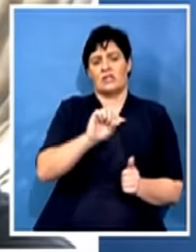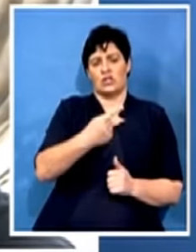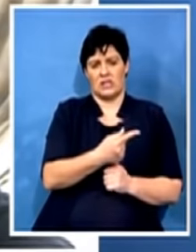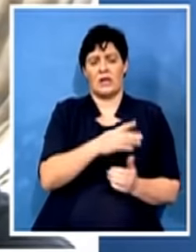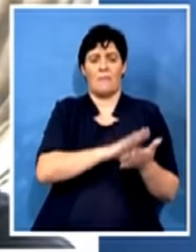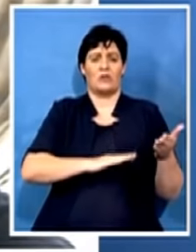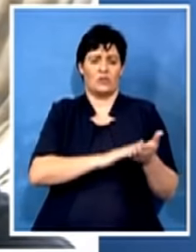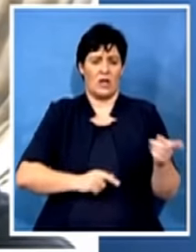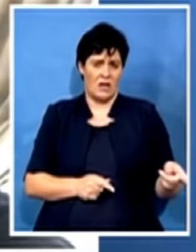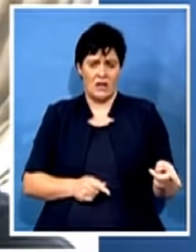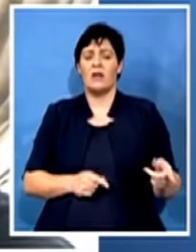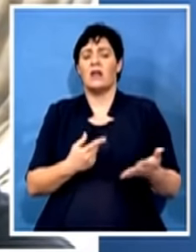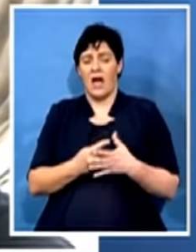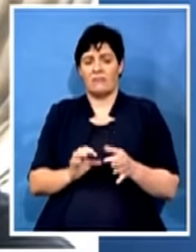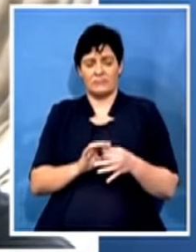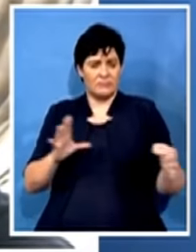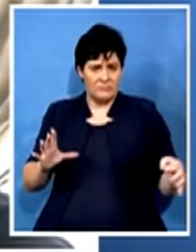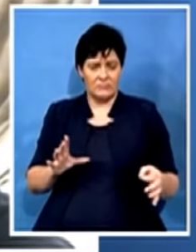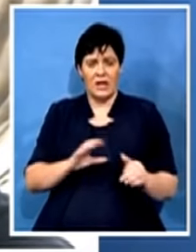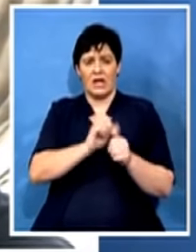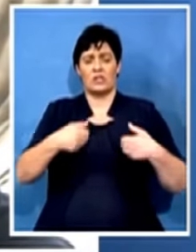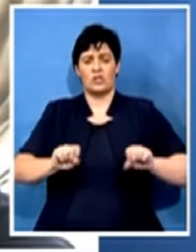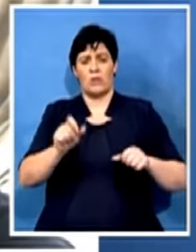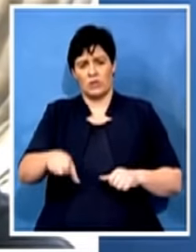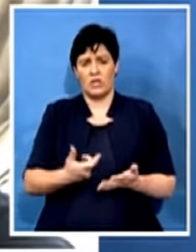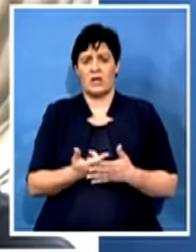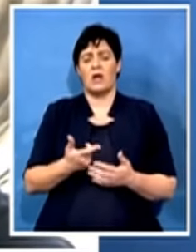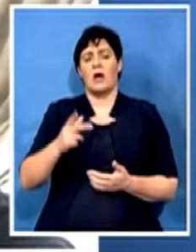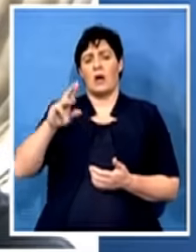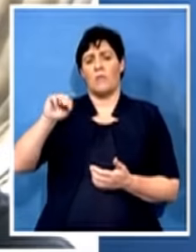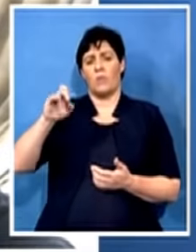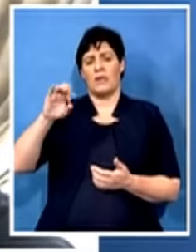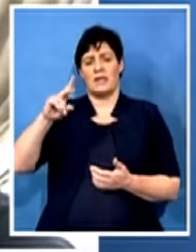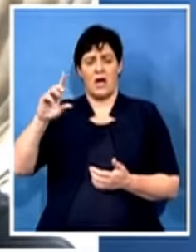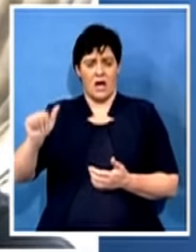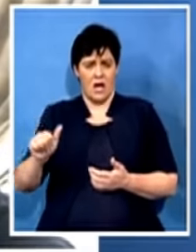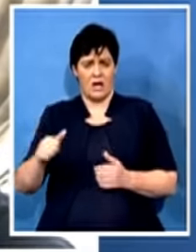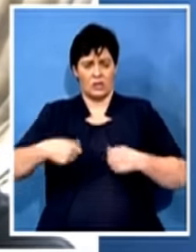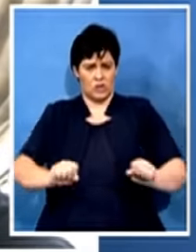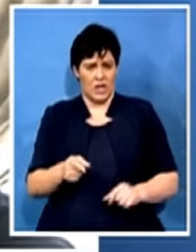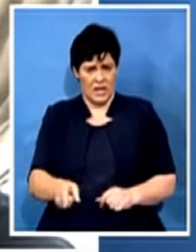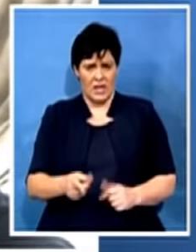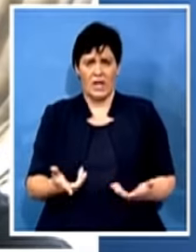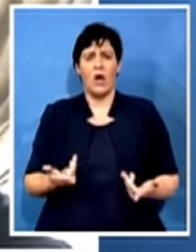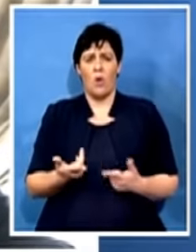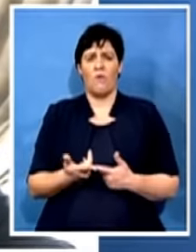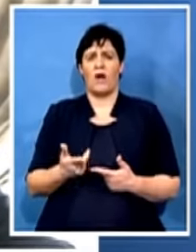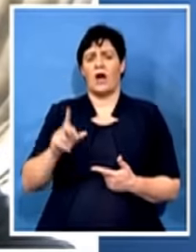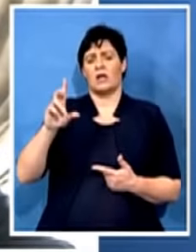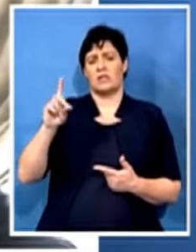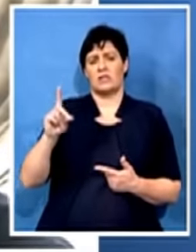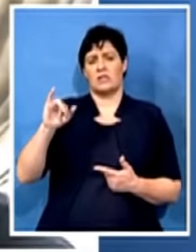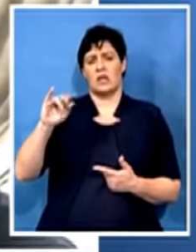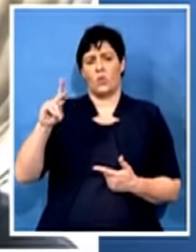chairperson in the Moses Mapita region, very troublesome region, in the form of Tandenu Lungwana, whom have also seemingly are still